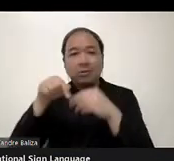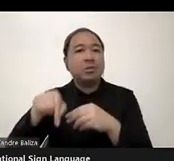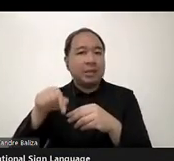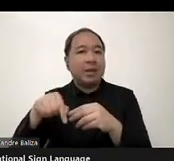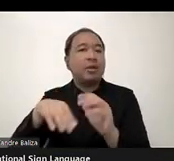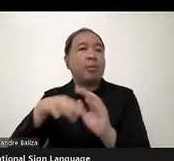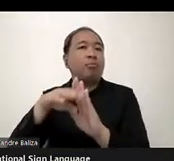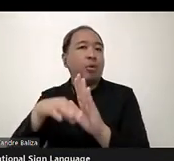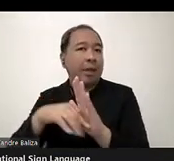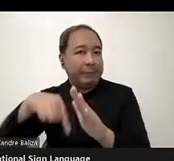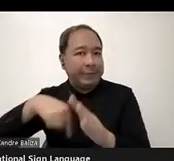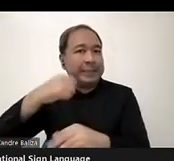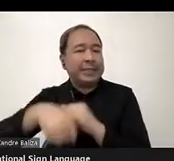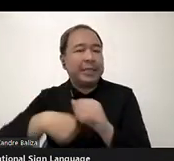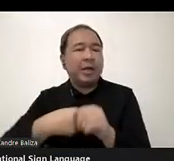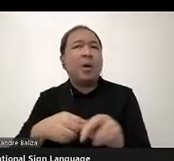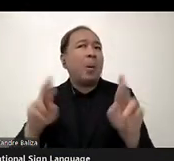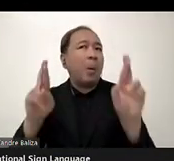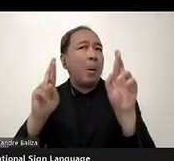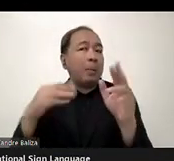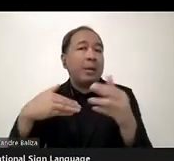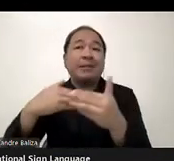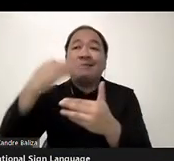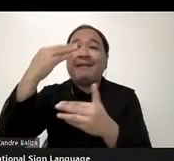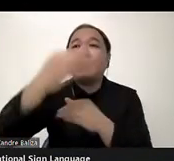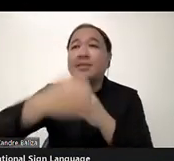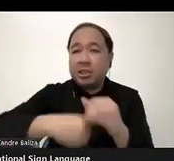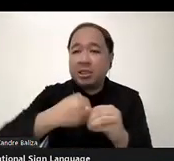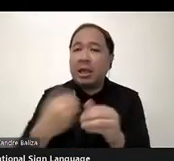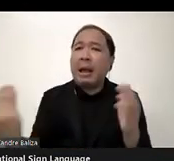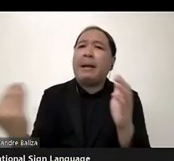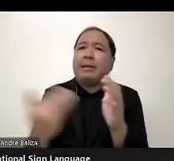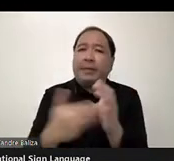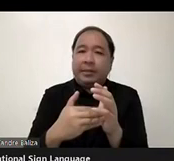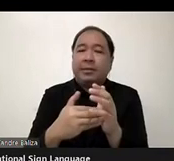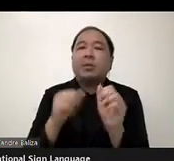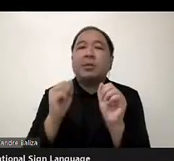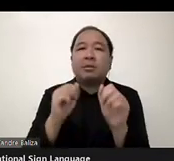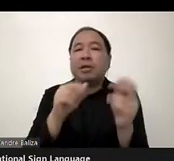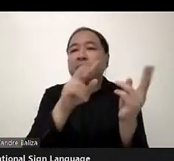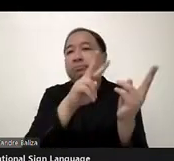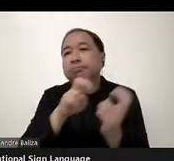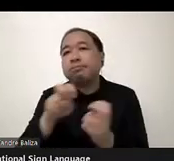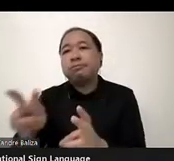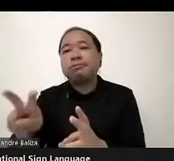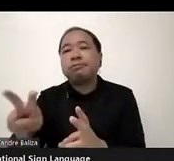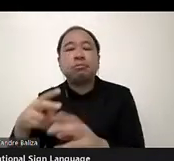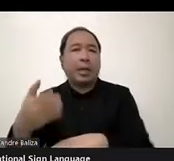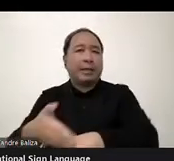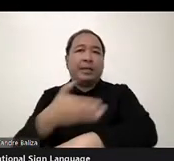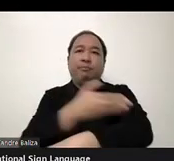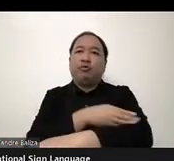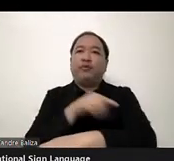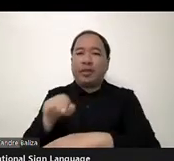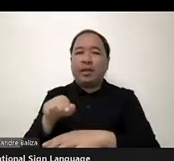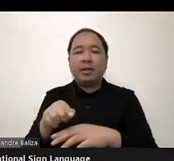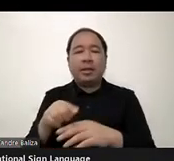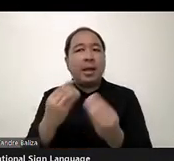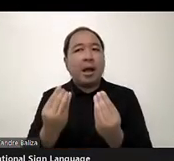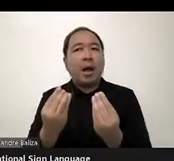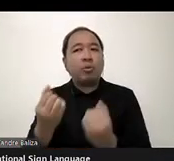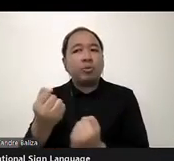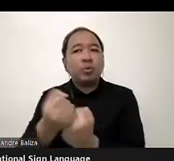for next year and make it even better. Um, and work to, and work to really help some of the people